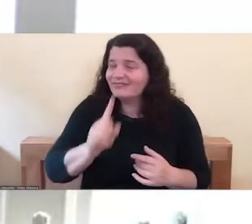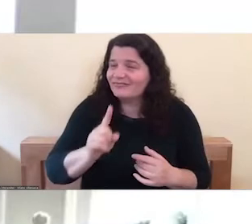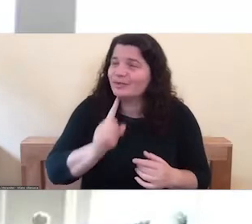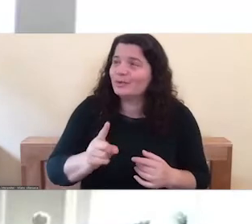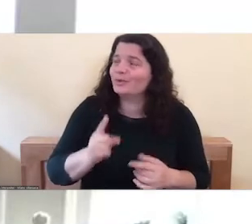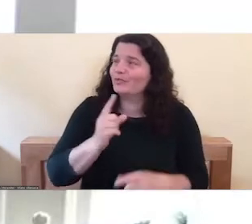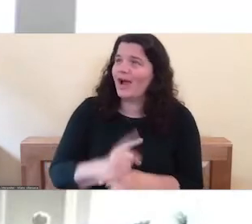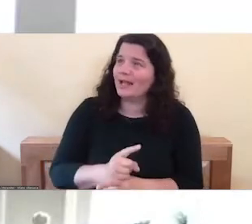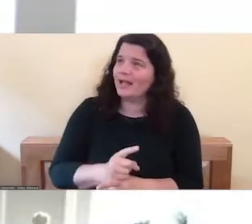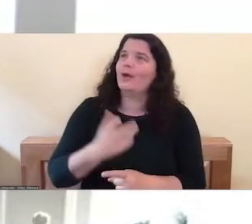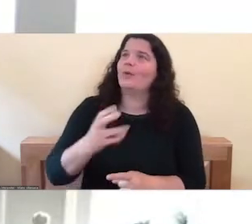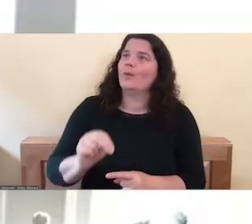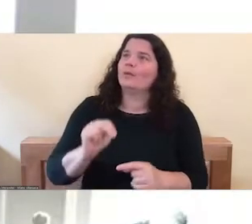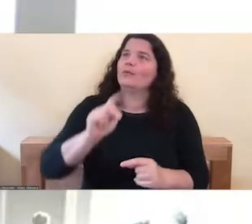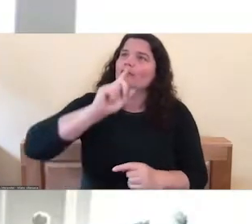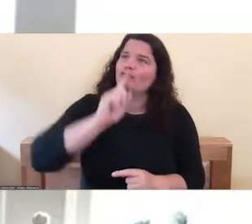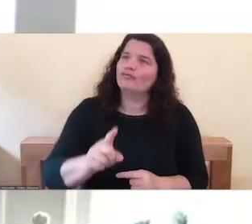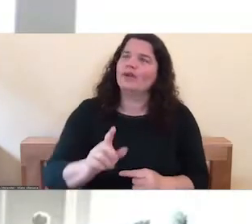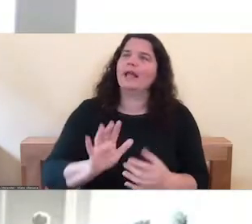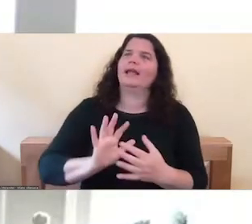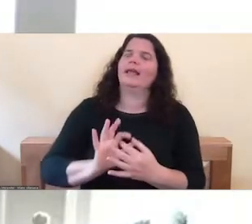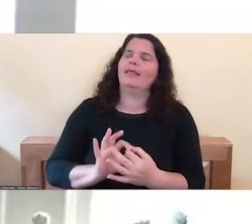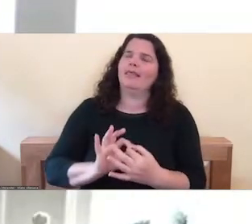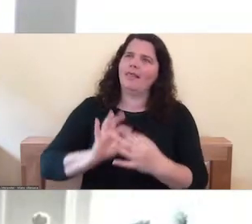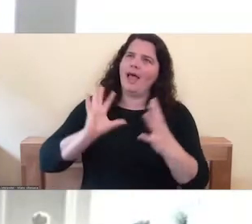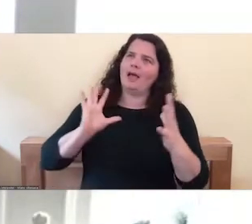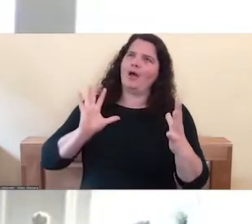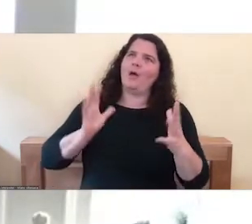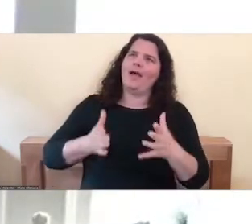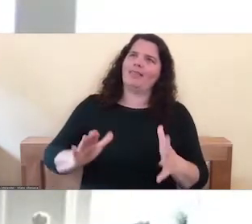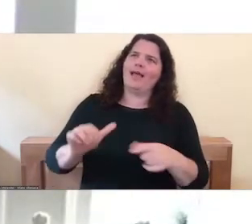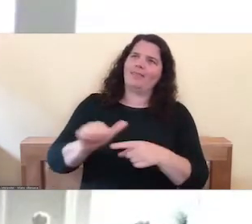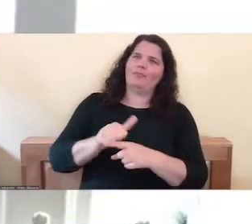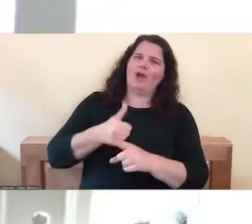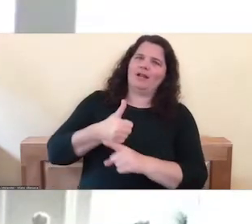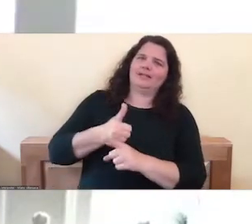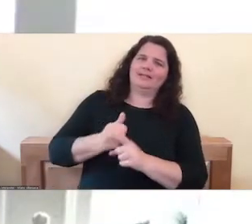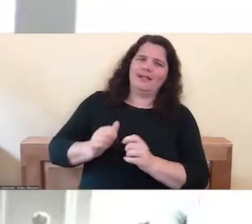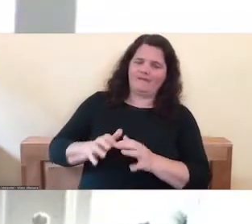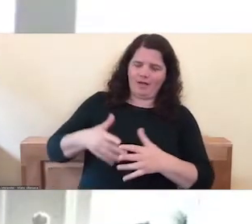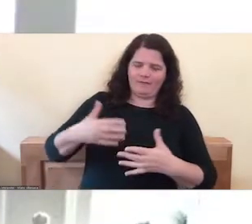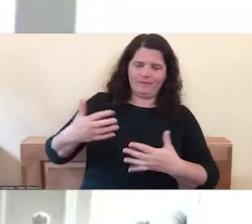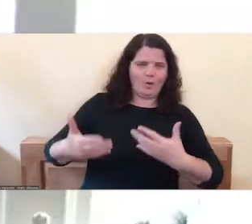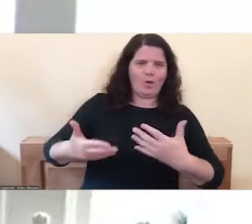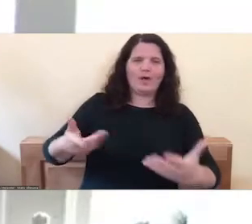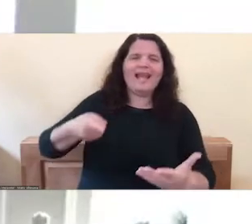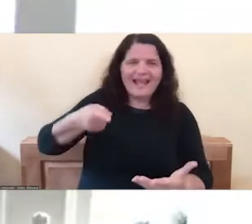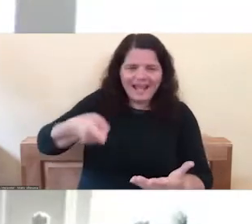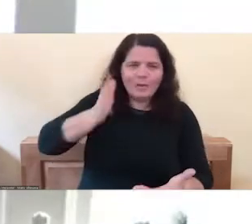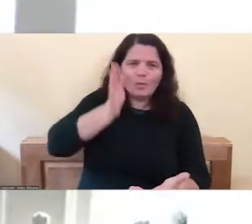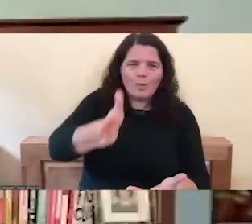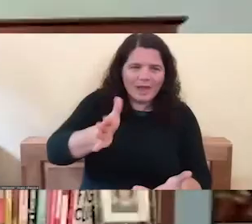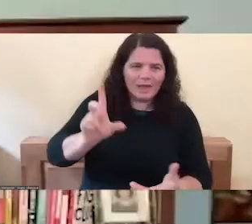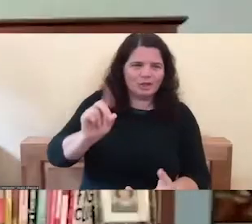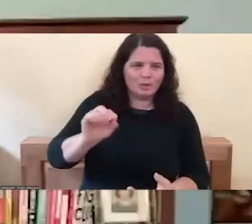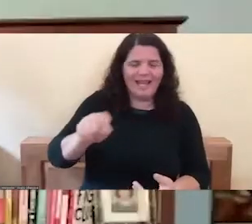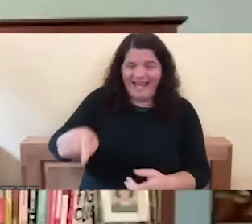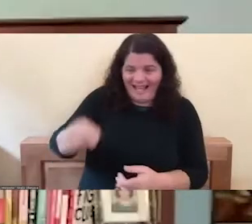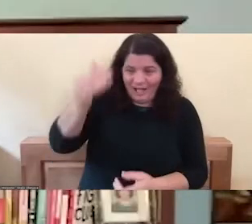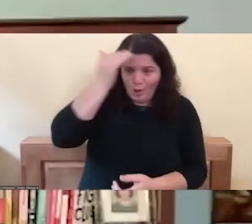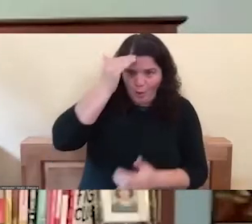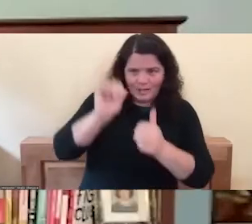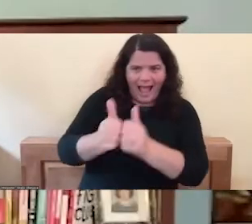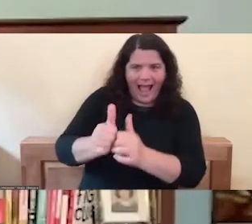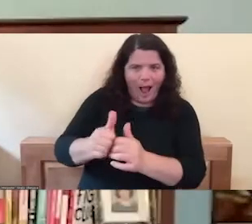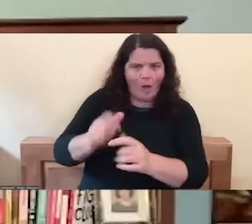can really let go and let the practice unfold of its own accord. It will do it. It knows how to do it. We just have to